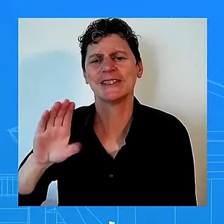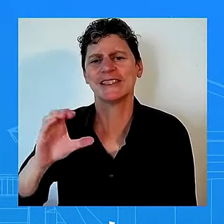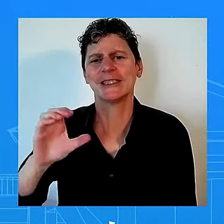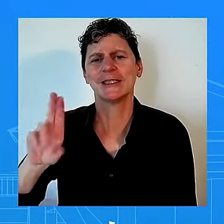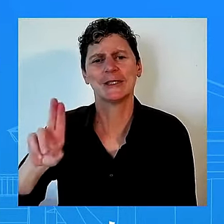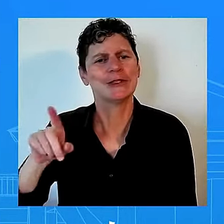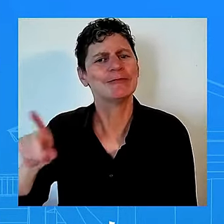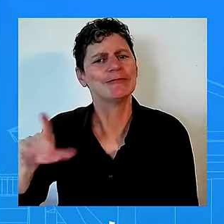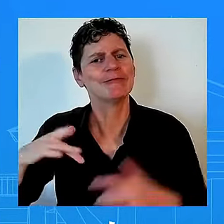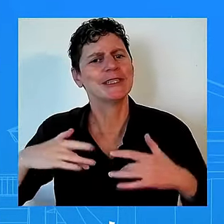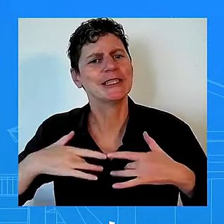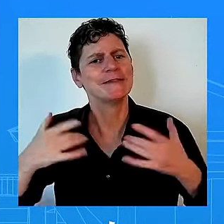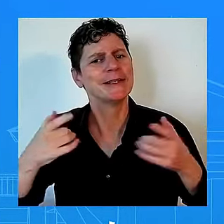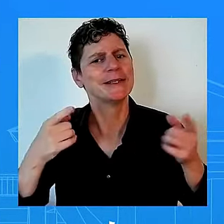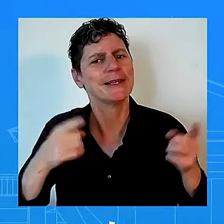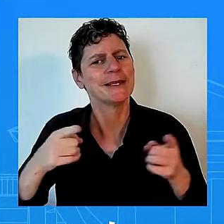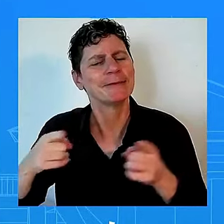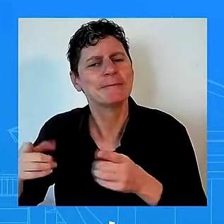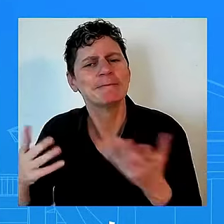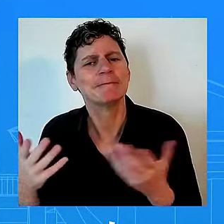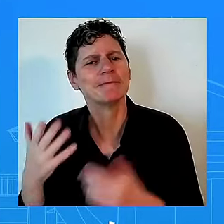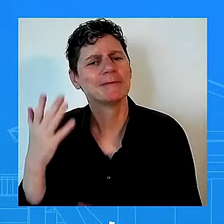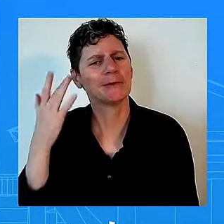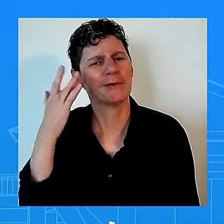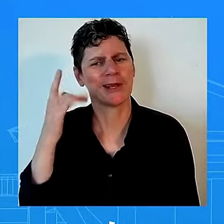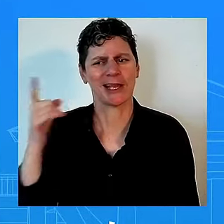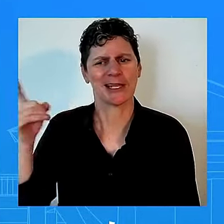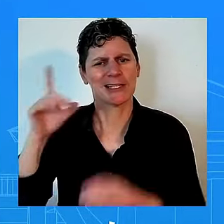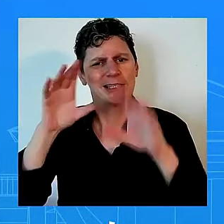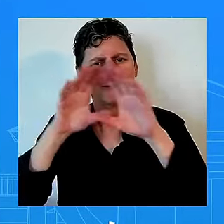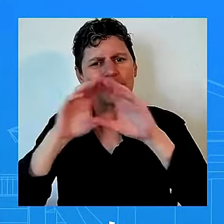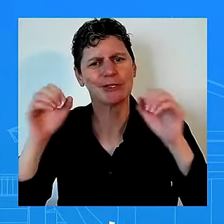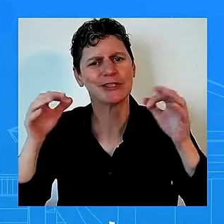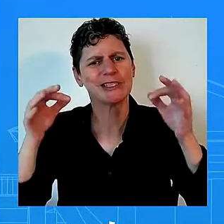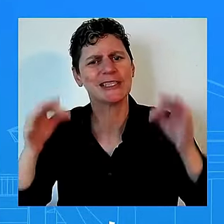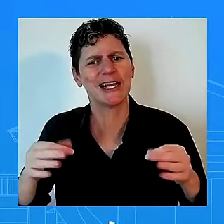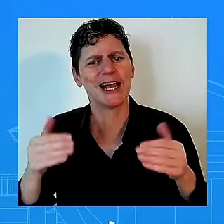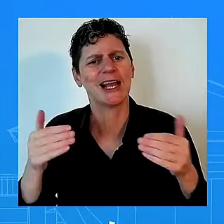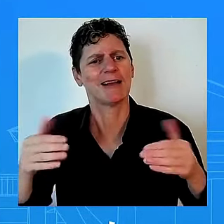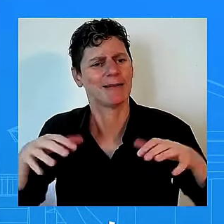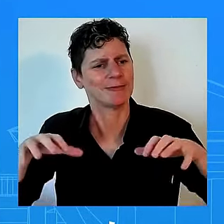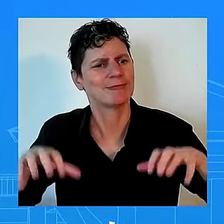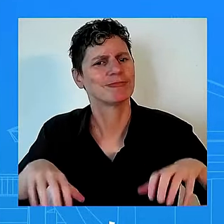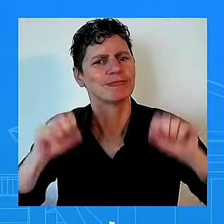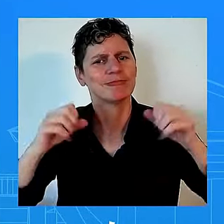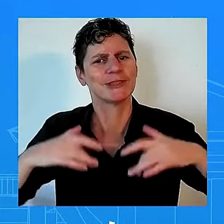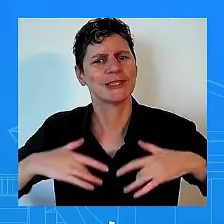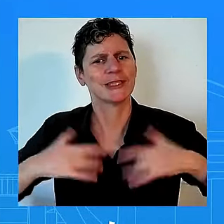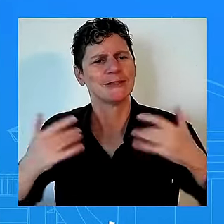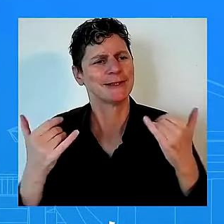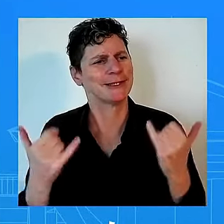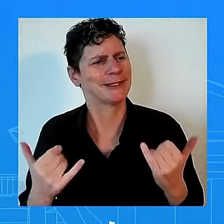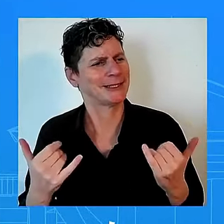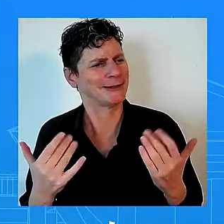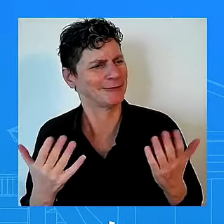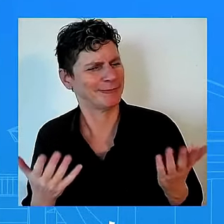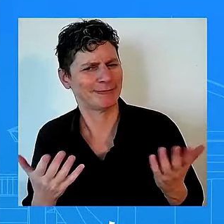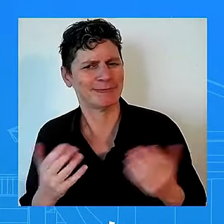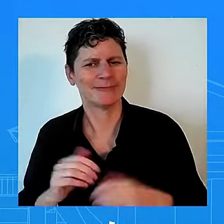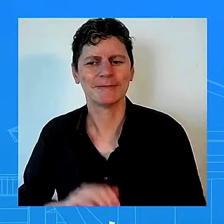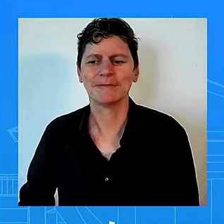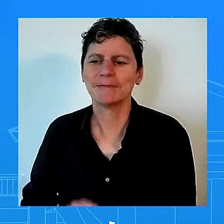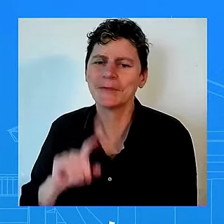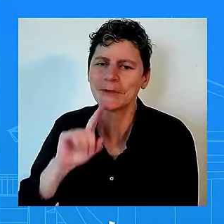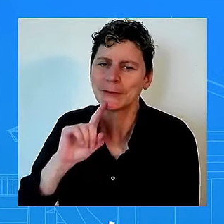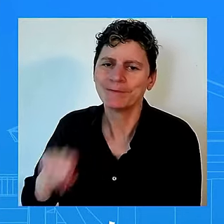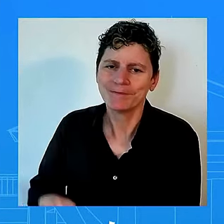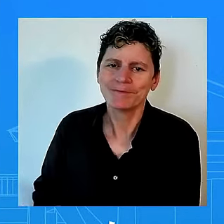um i i want to start off by quoting what the president said and i think it's important uh today when he